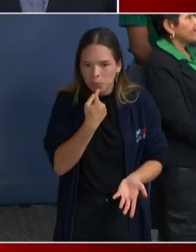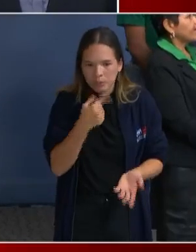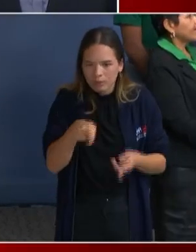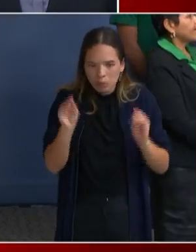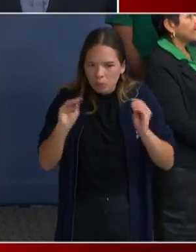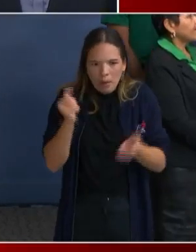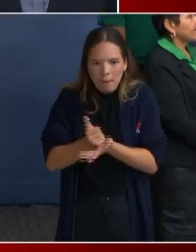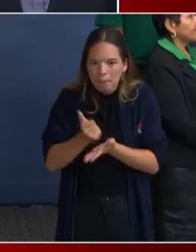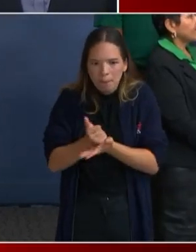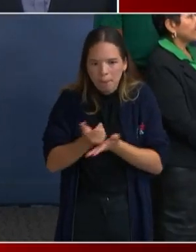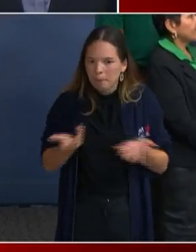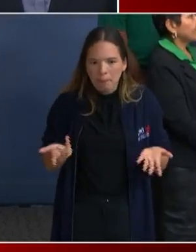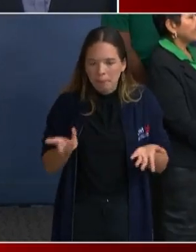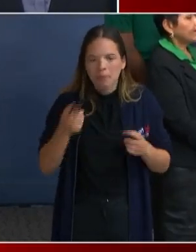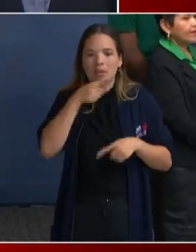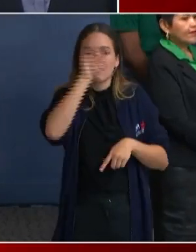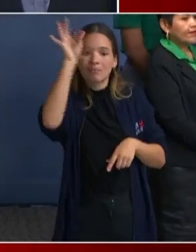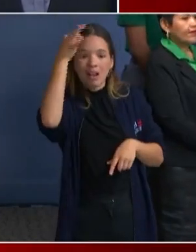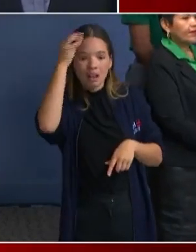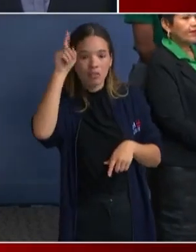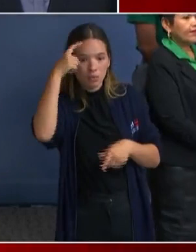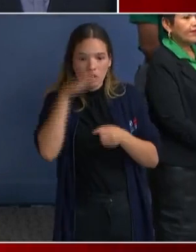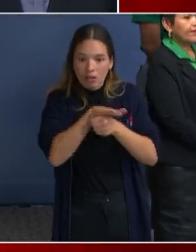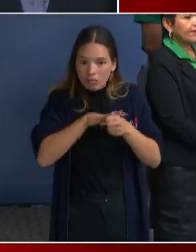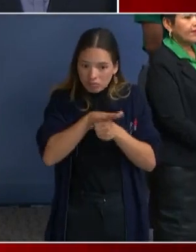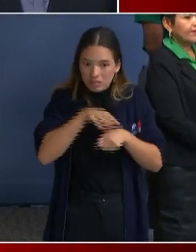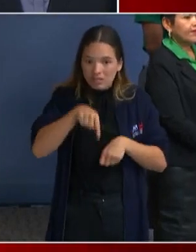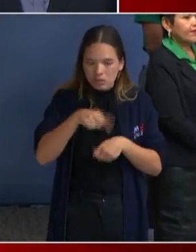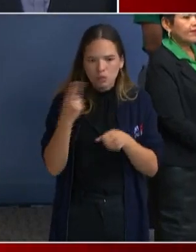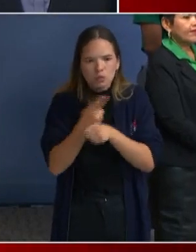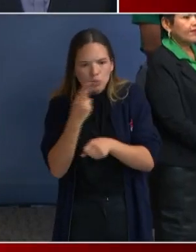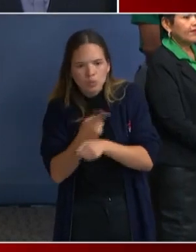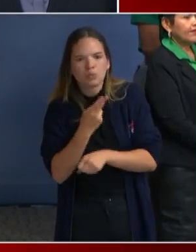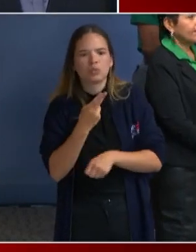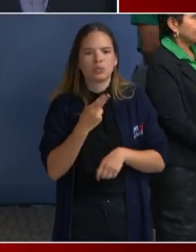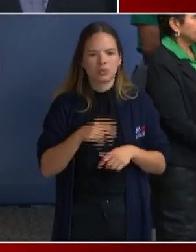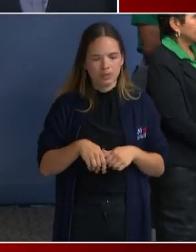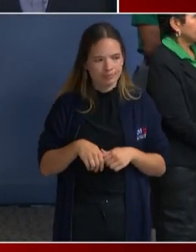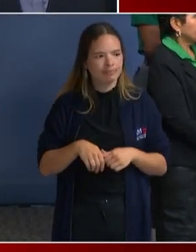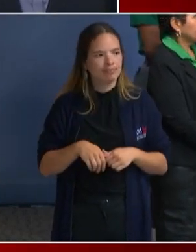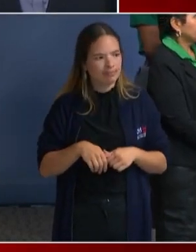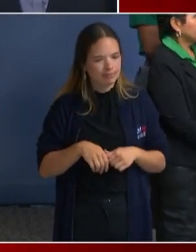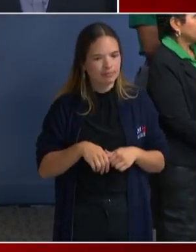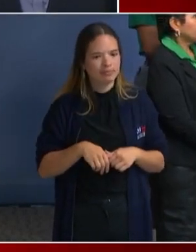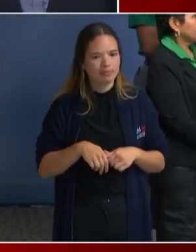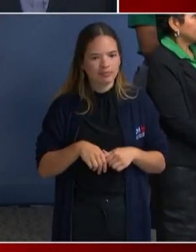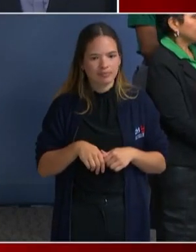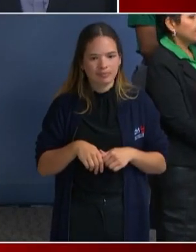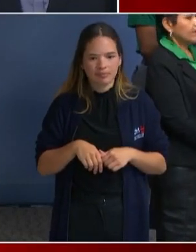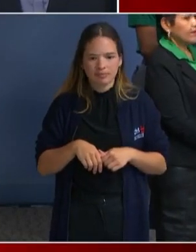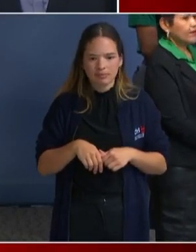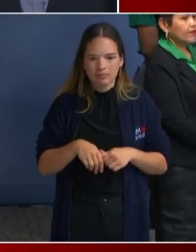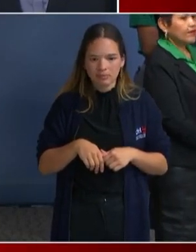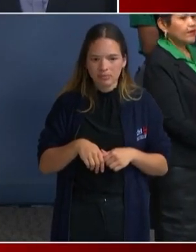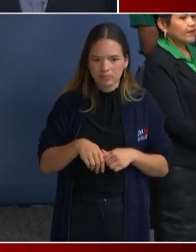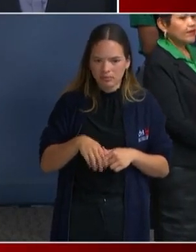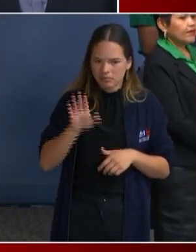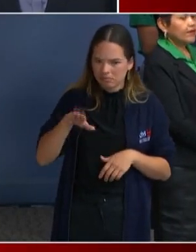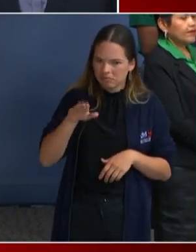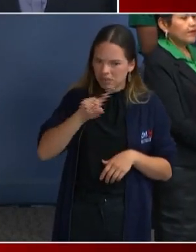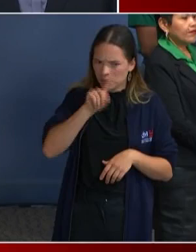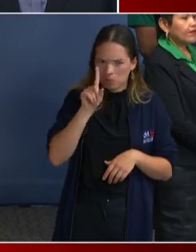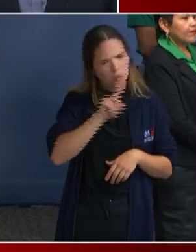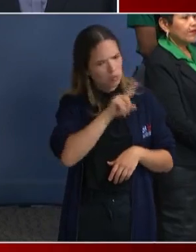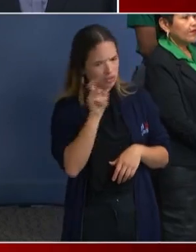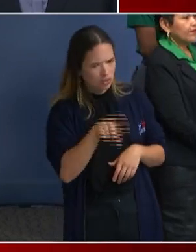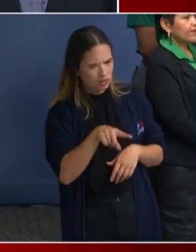that we can use. So is he partly to blame mayor then? Is the federal government? The president? Yes. The president,